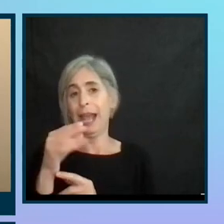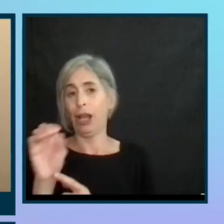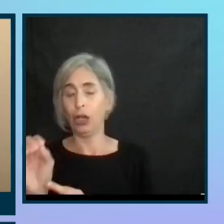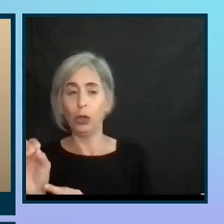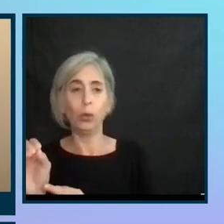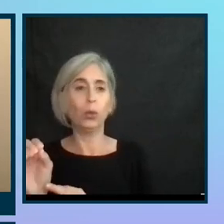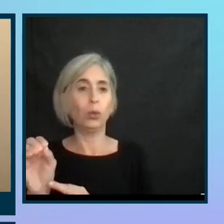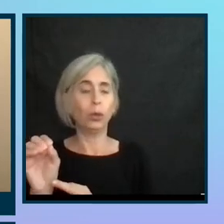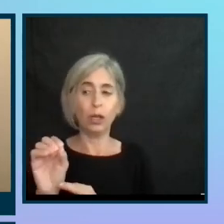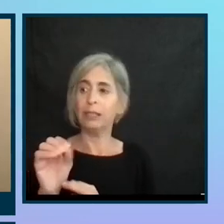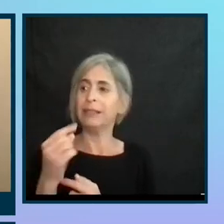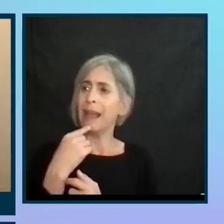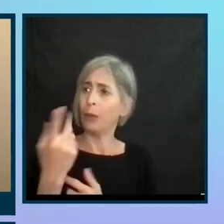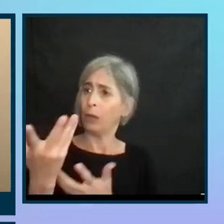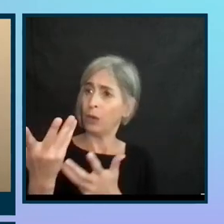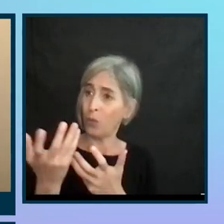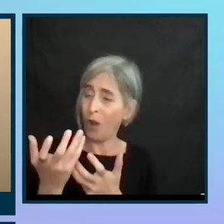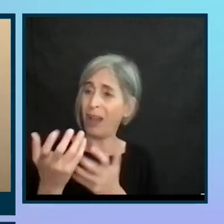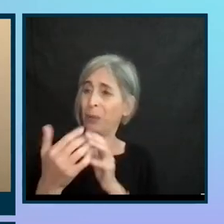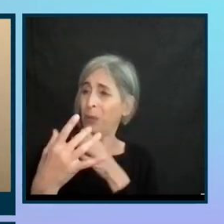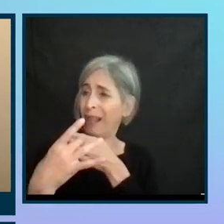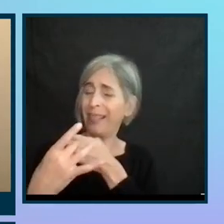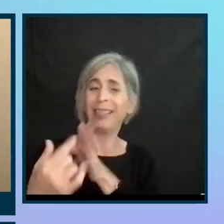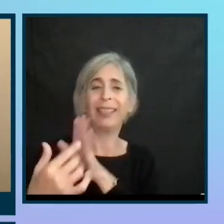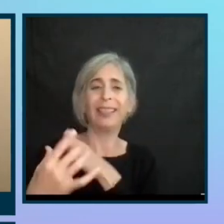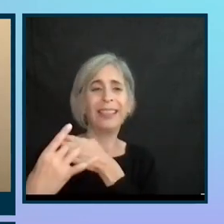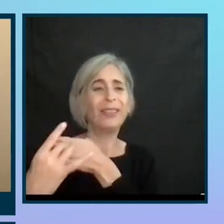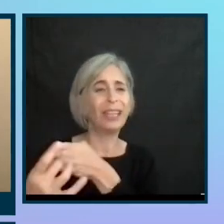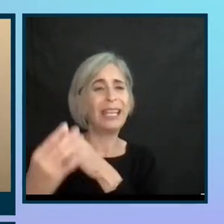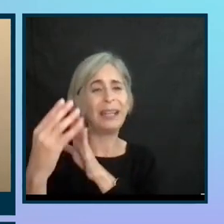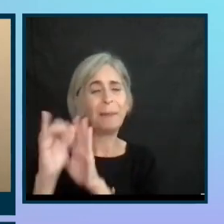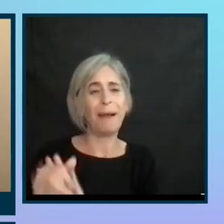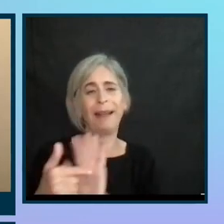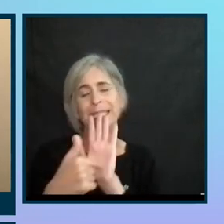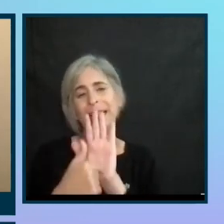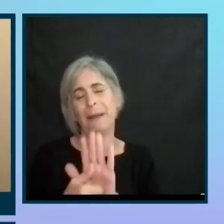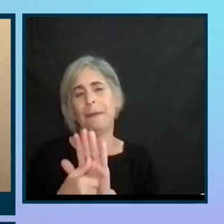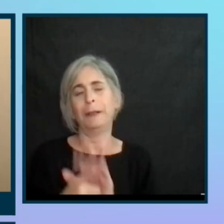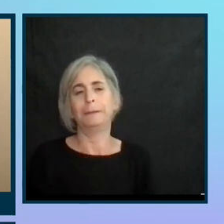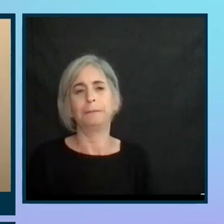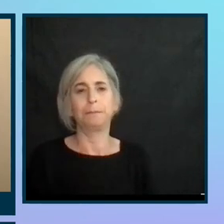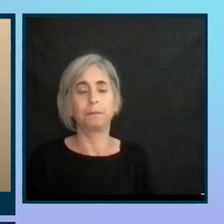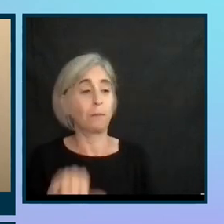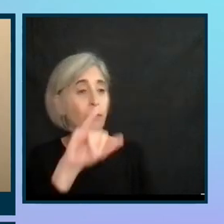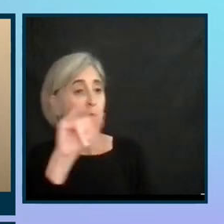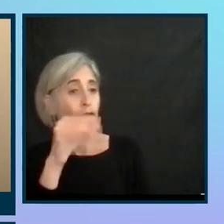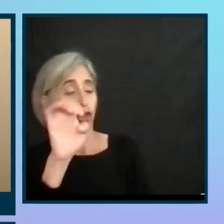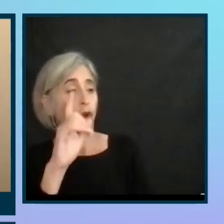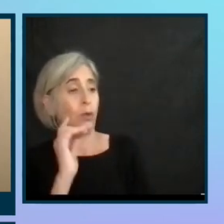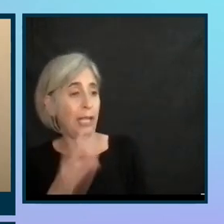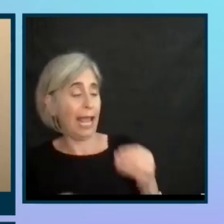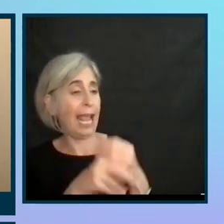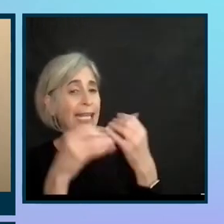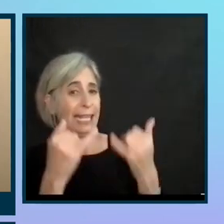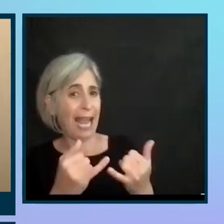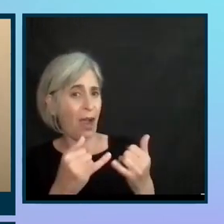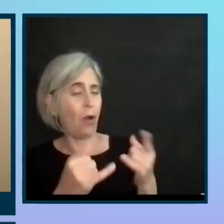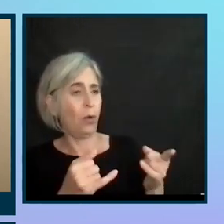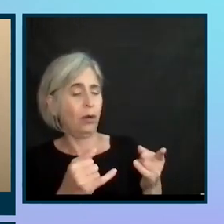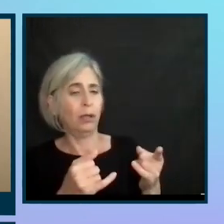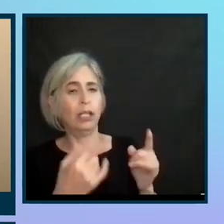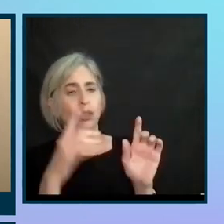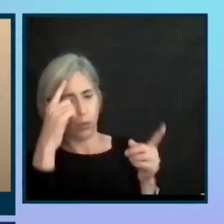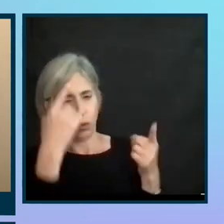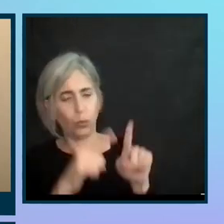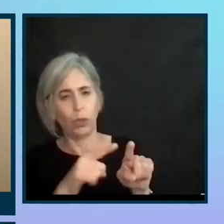this is what we want. We want accessibility across the board. Yeah, and this is Joe. I'll jump in as well. And I think just echoing what both of you